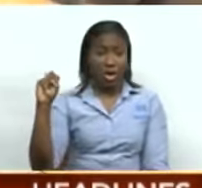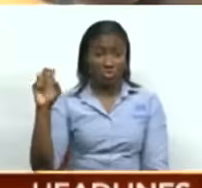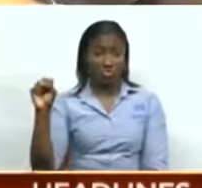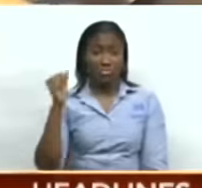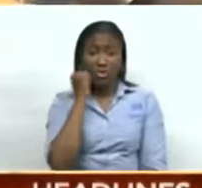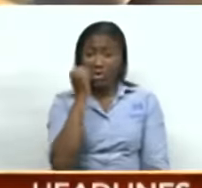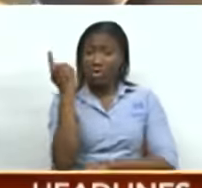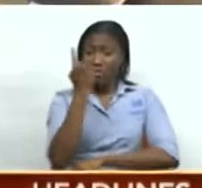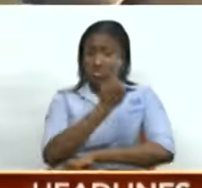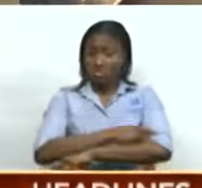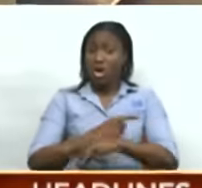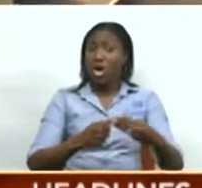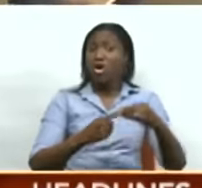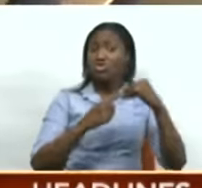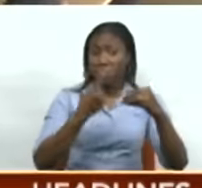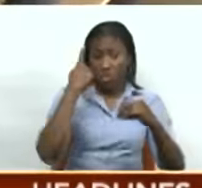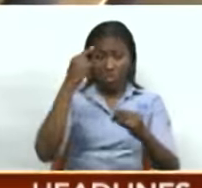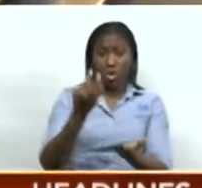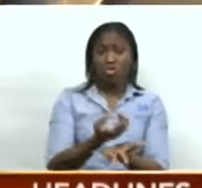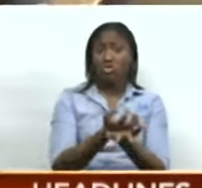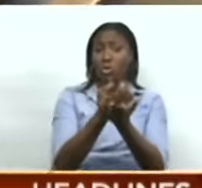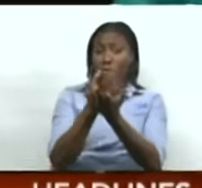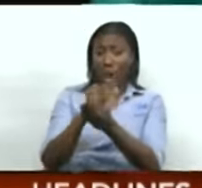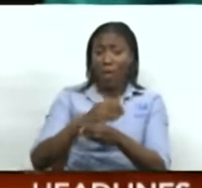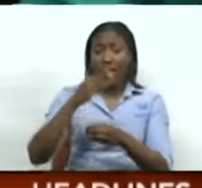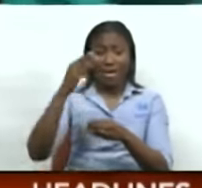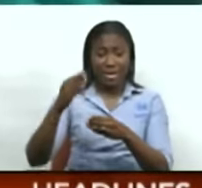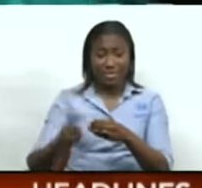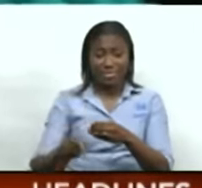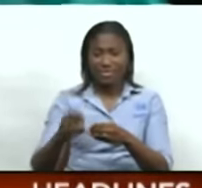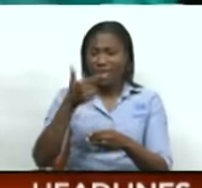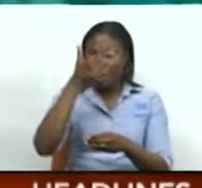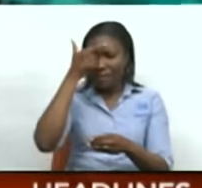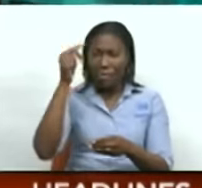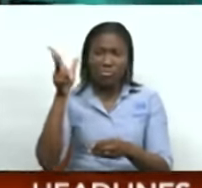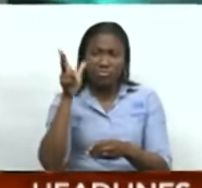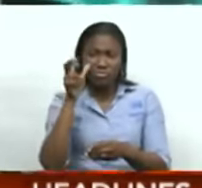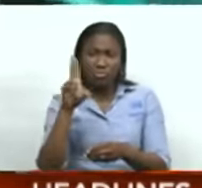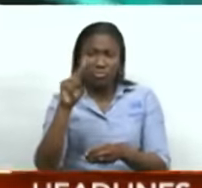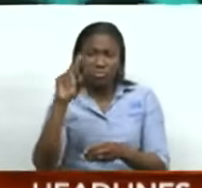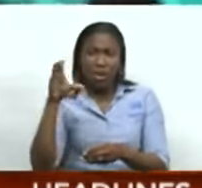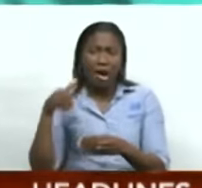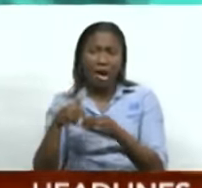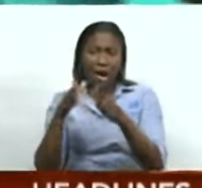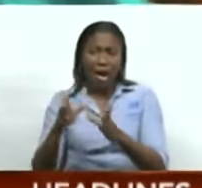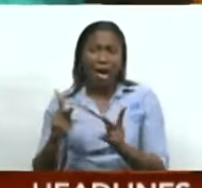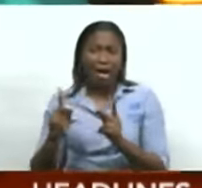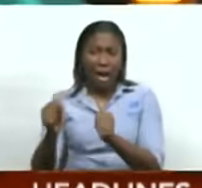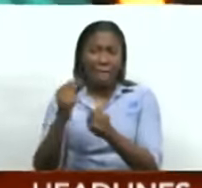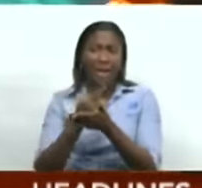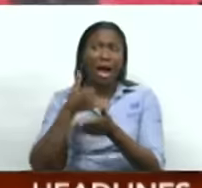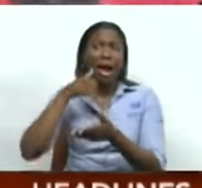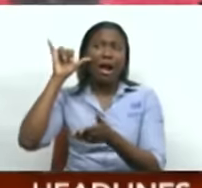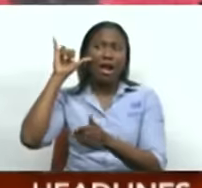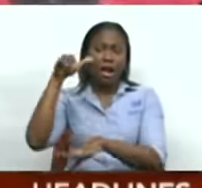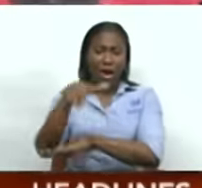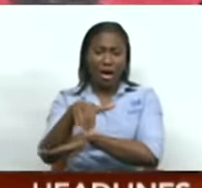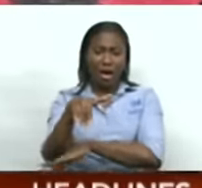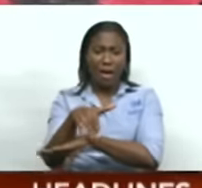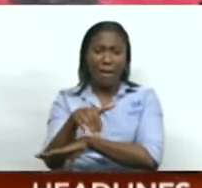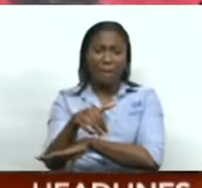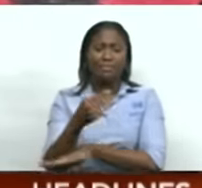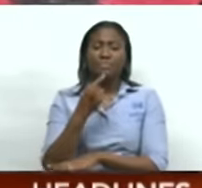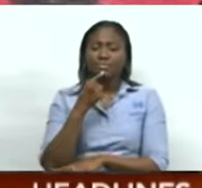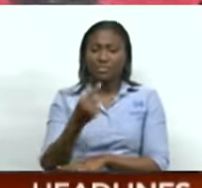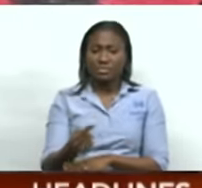water during the Diwali weekend. De Salka was responding to claims by the opposition leader, Kamala Passat-Bissasa, last evening addressing the